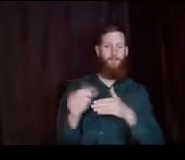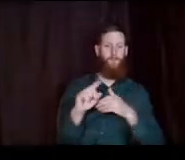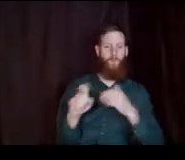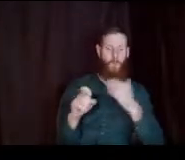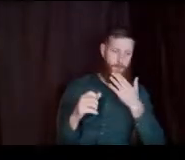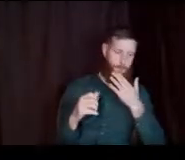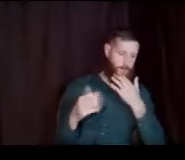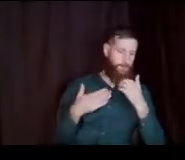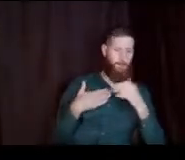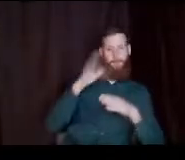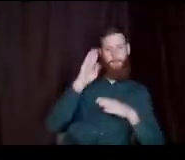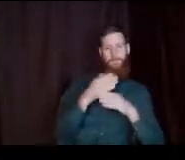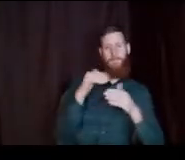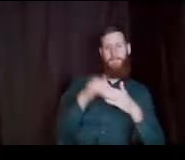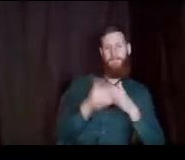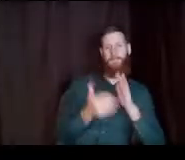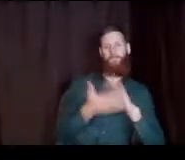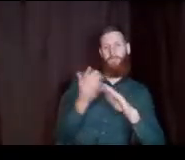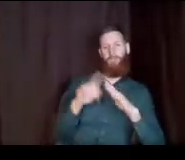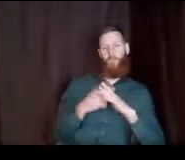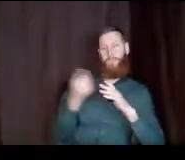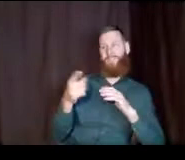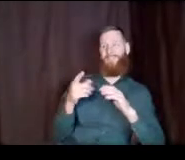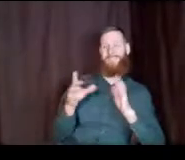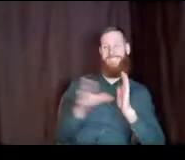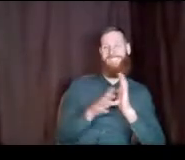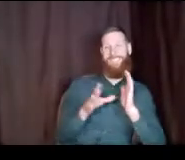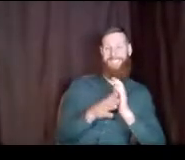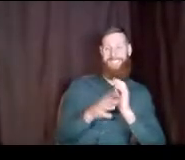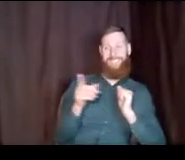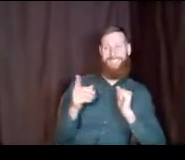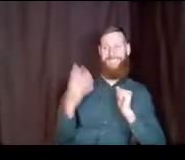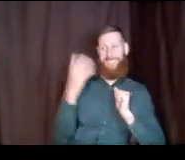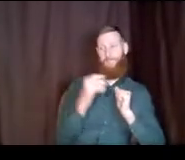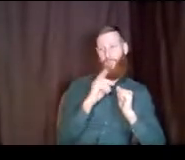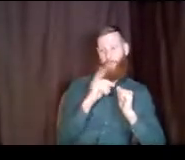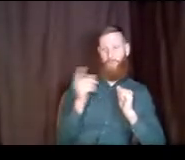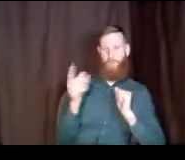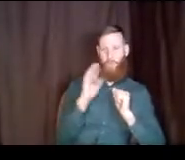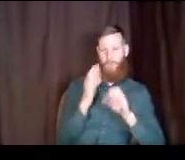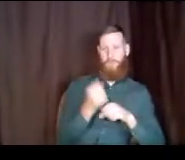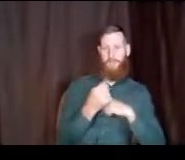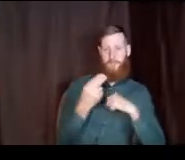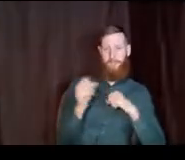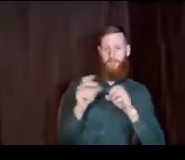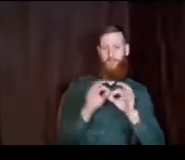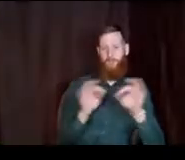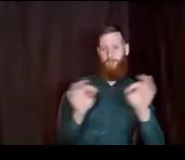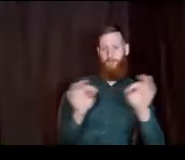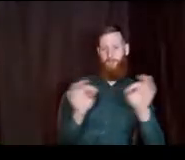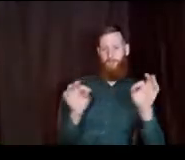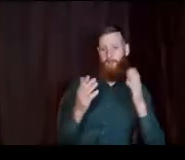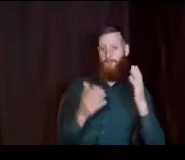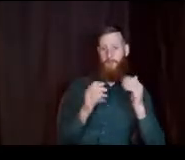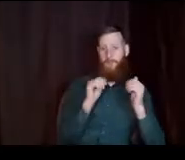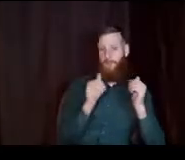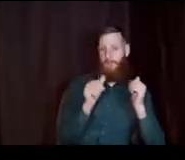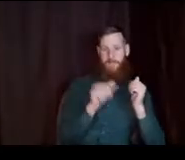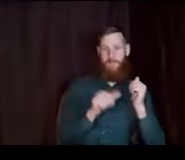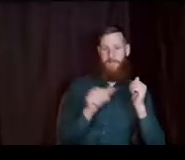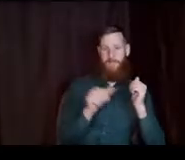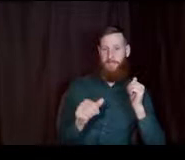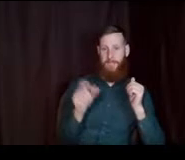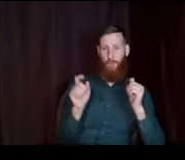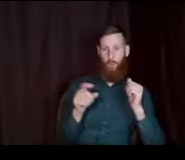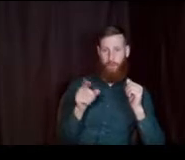son is in Running Start. He is a senior. He's pretty sure he will get his high school diploma, but maybe not his AA. Should